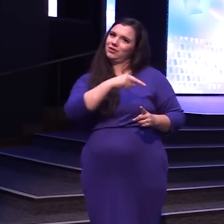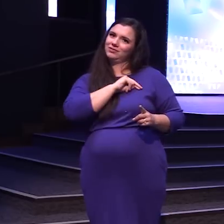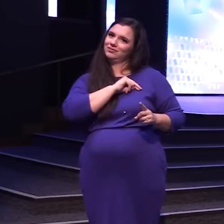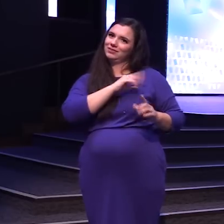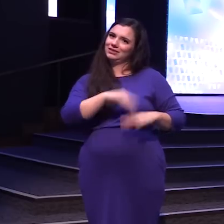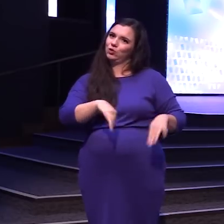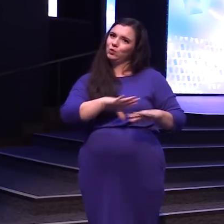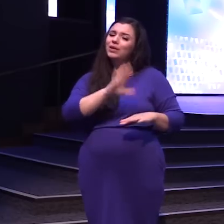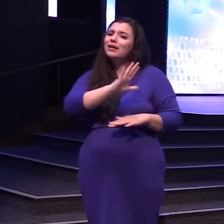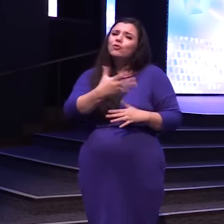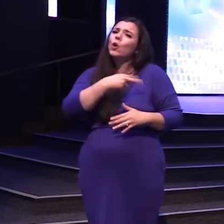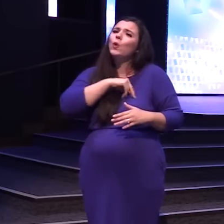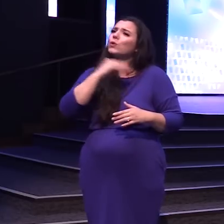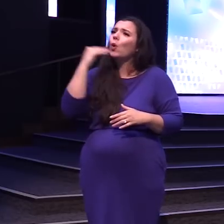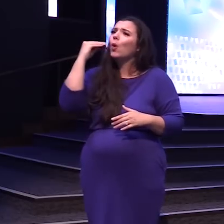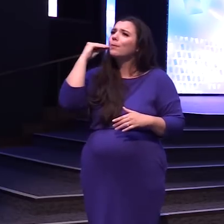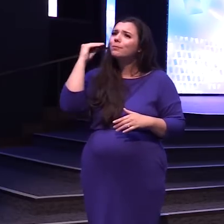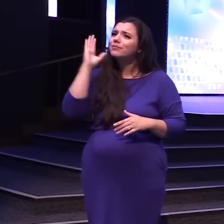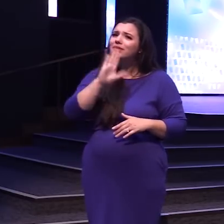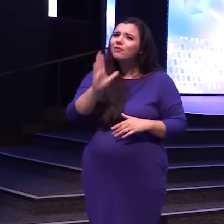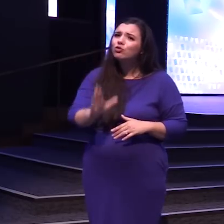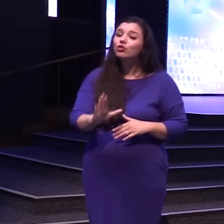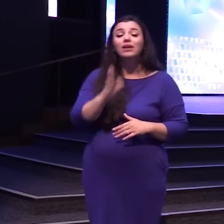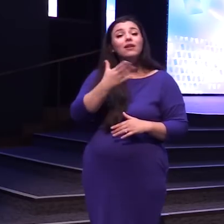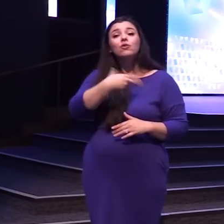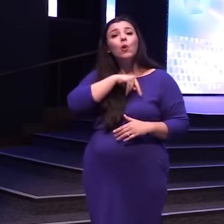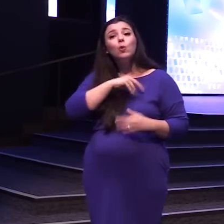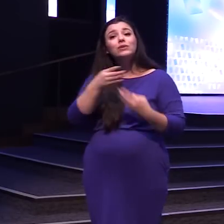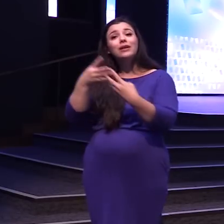never been A homeowner He's never had a fence